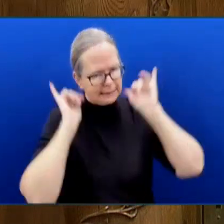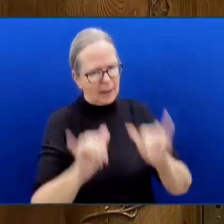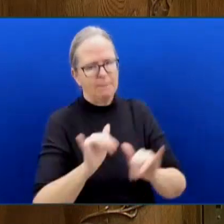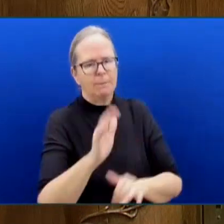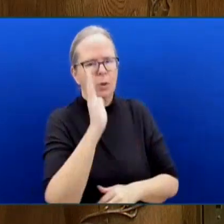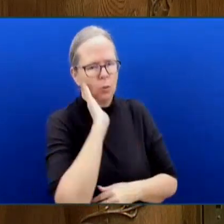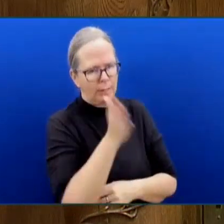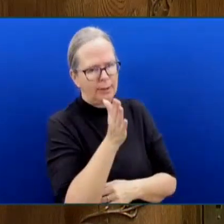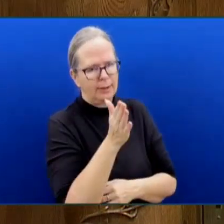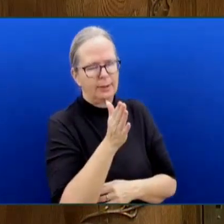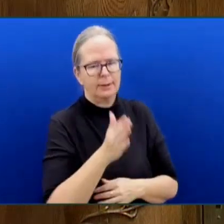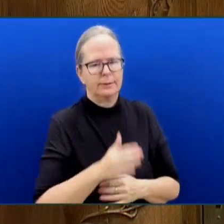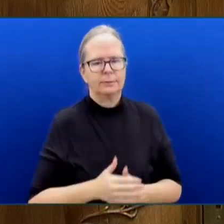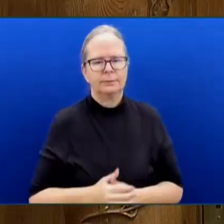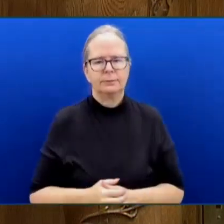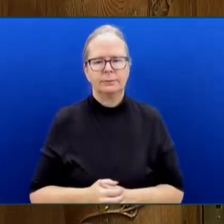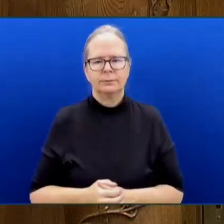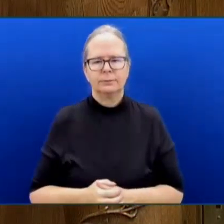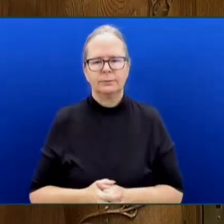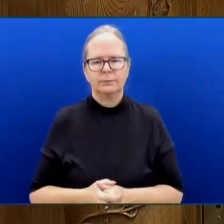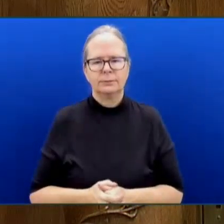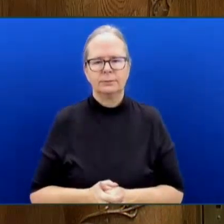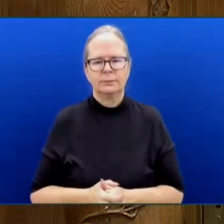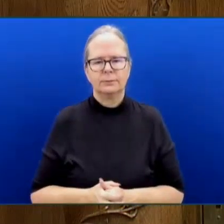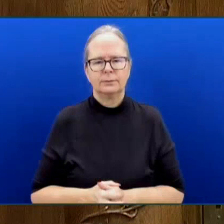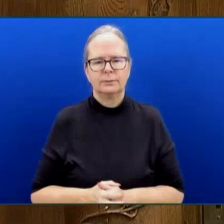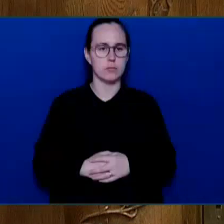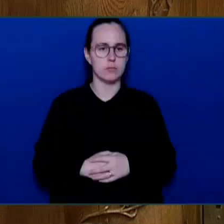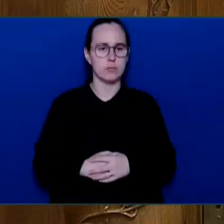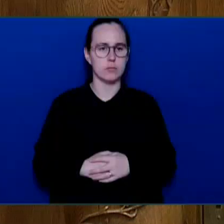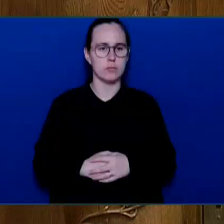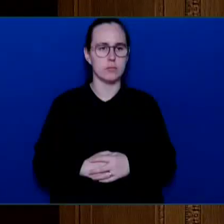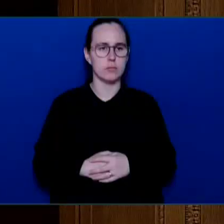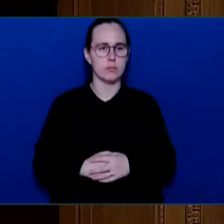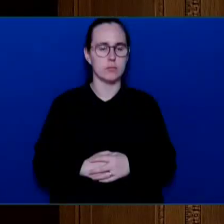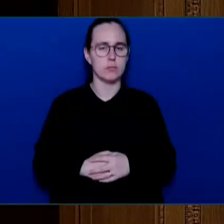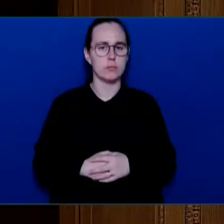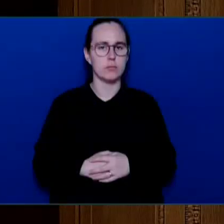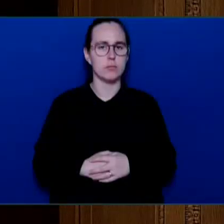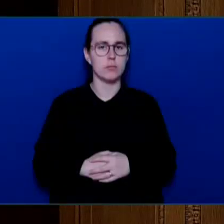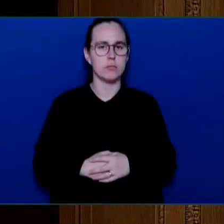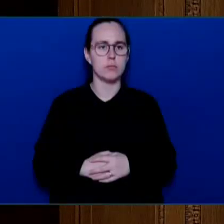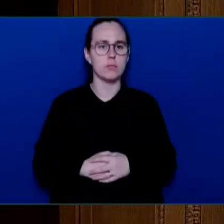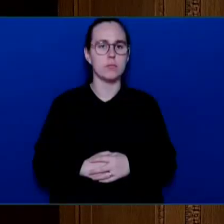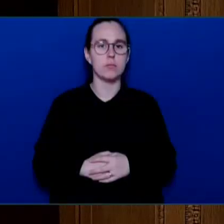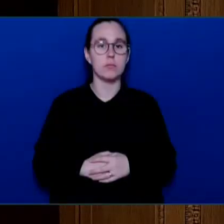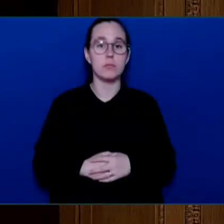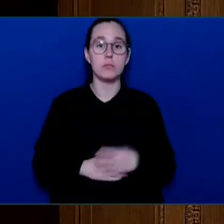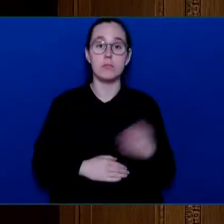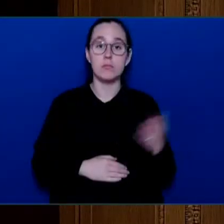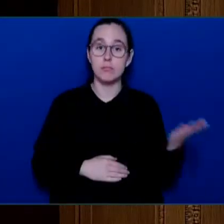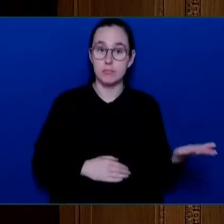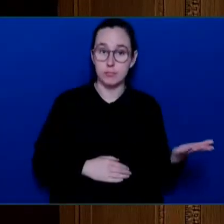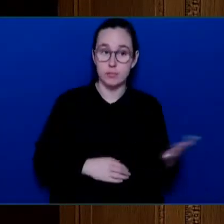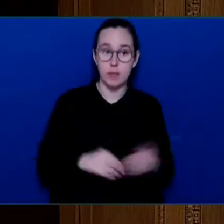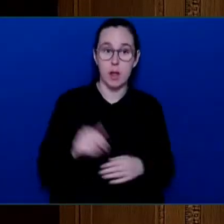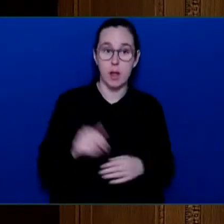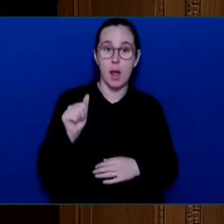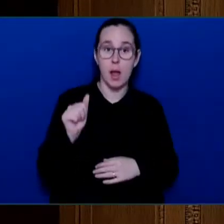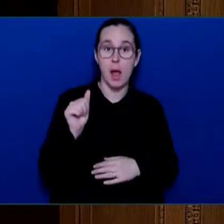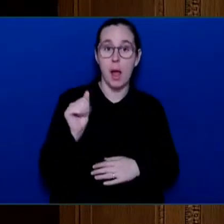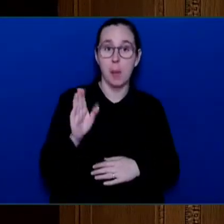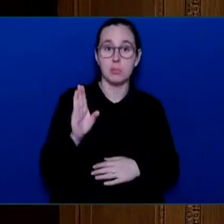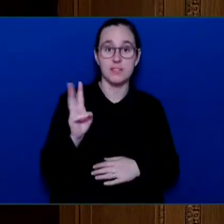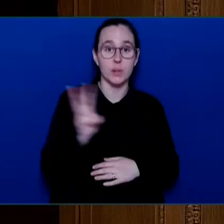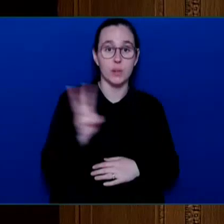Member for Everspool West, supplemental. Mr. Speaker. Well, not surprisingly, Mr. Peacock has been listening carefully to what the Minister and the government